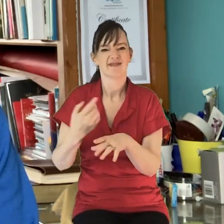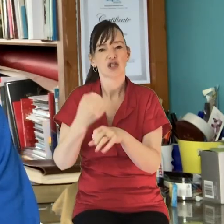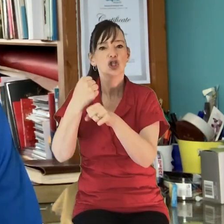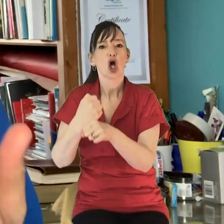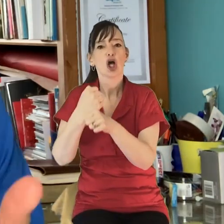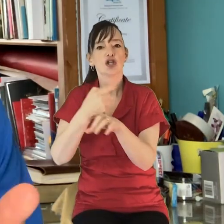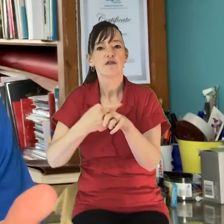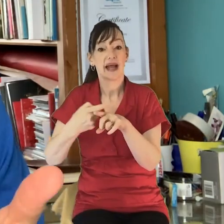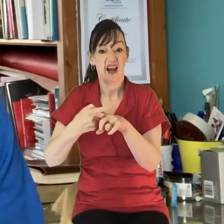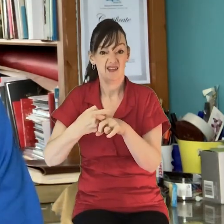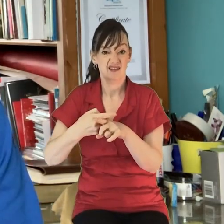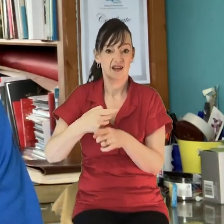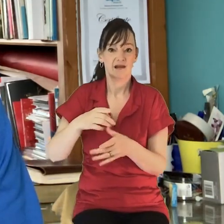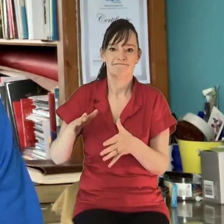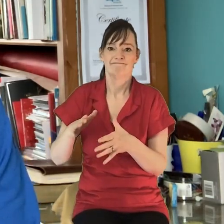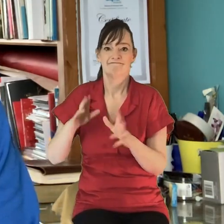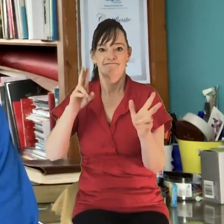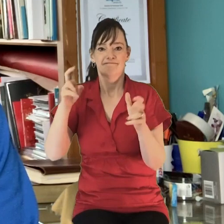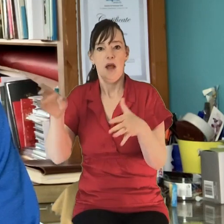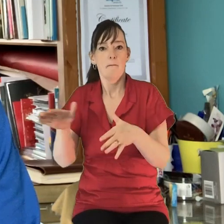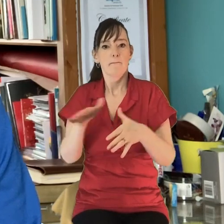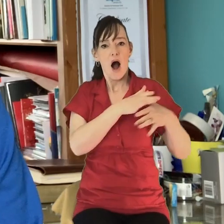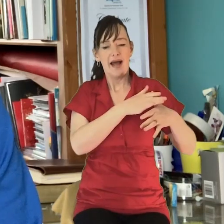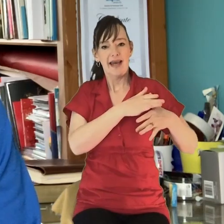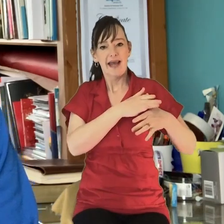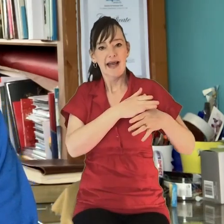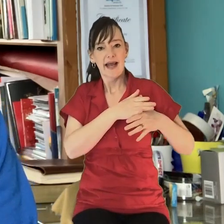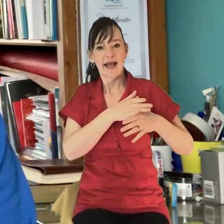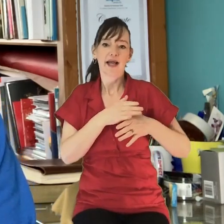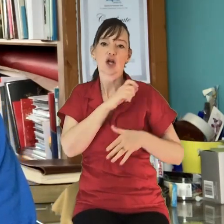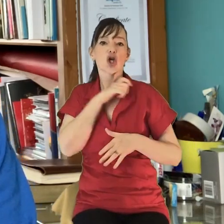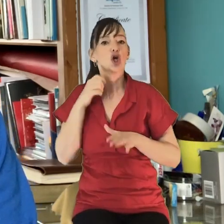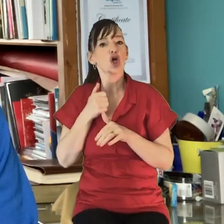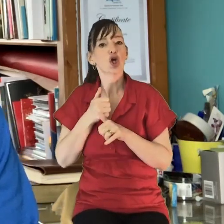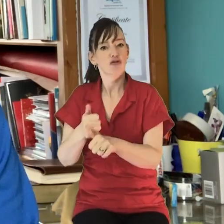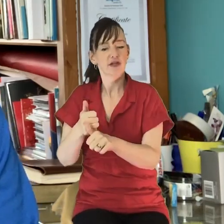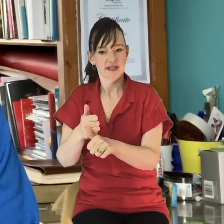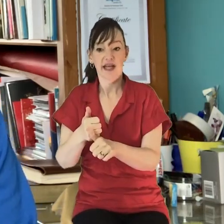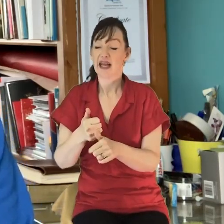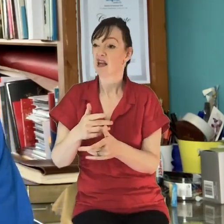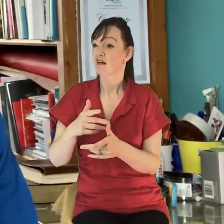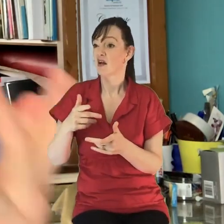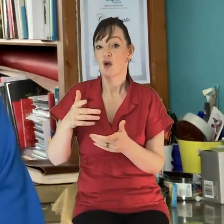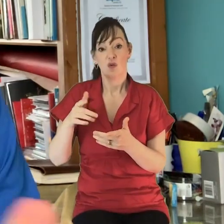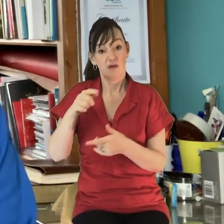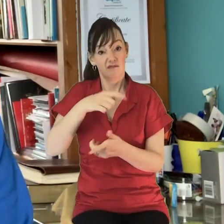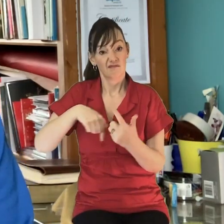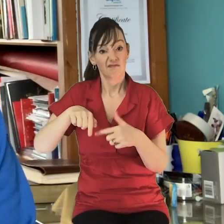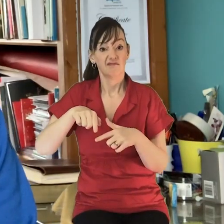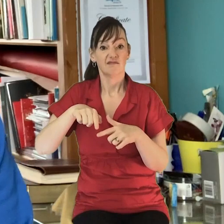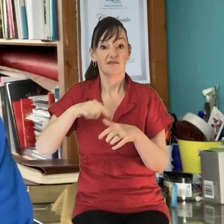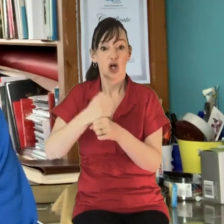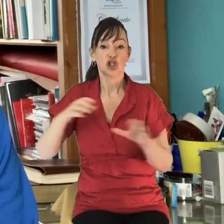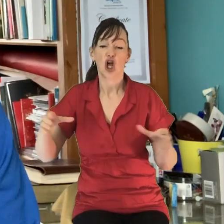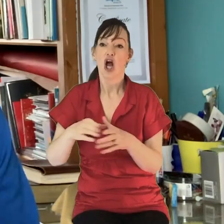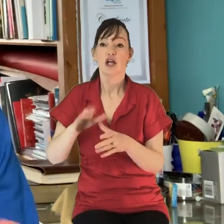And Grace Church was basically began from scratch, really. And we've been going two and a half years now, kind of average during that